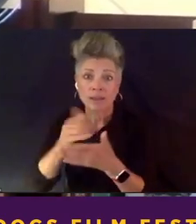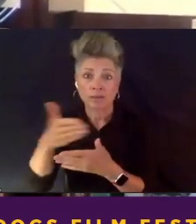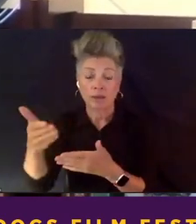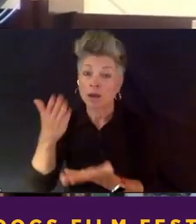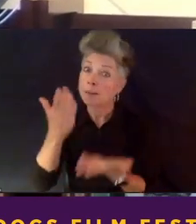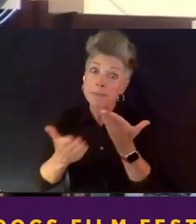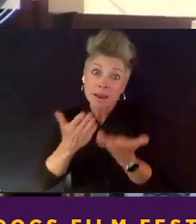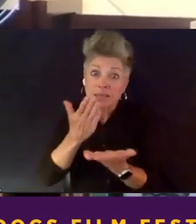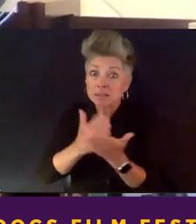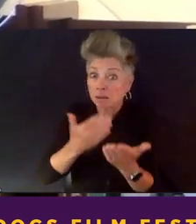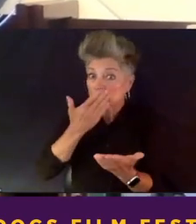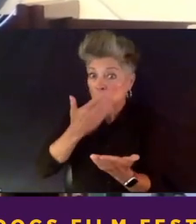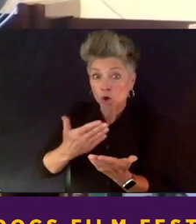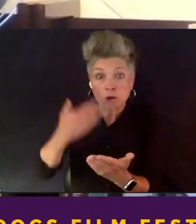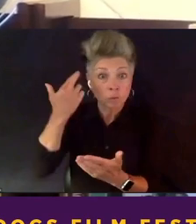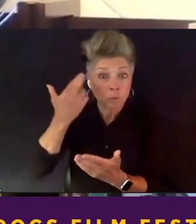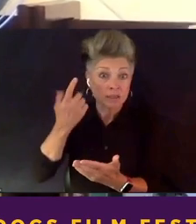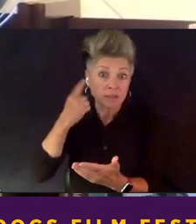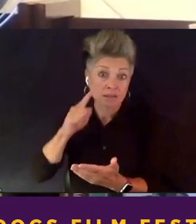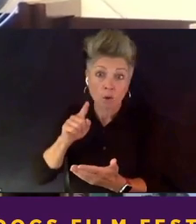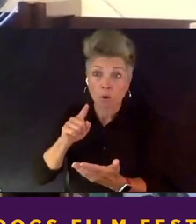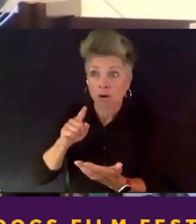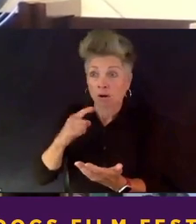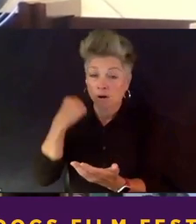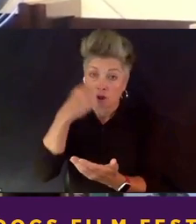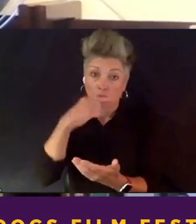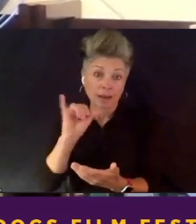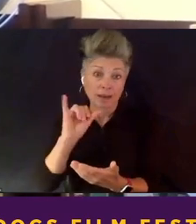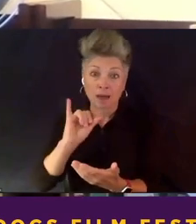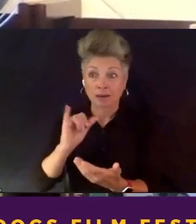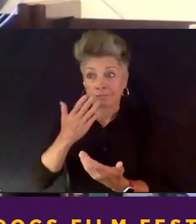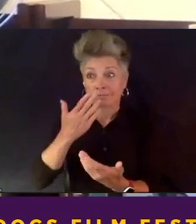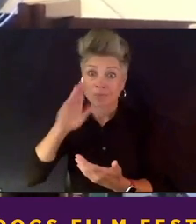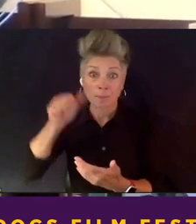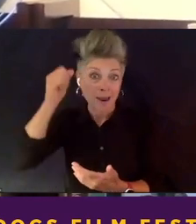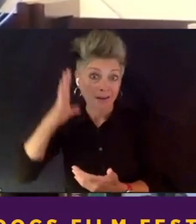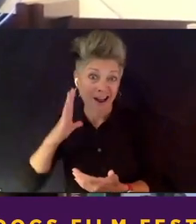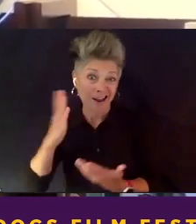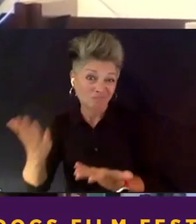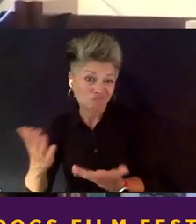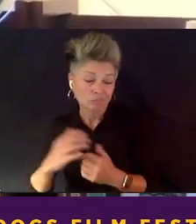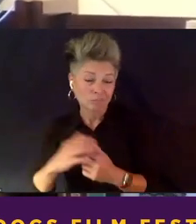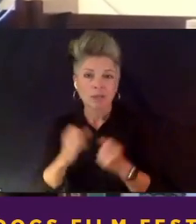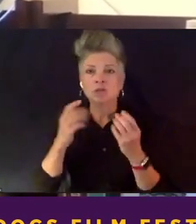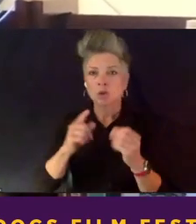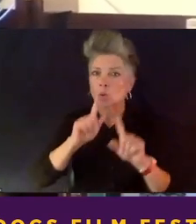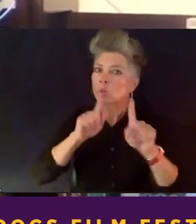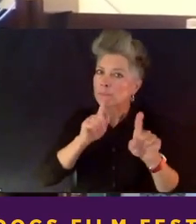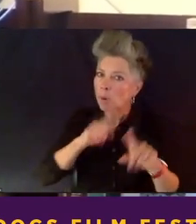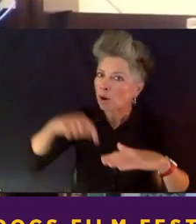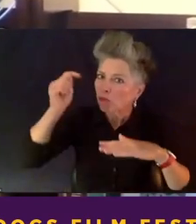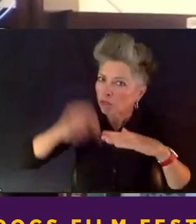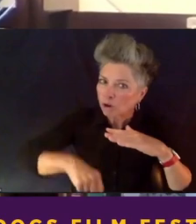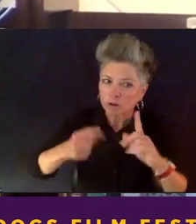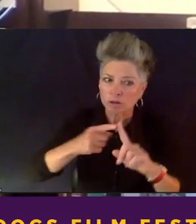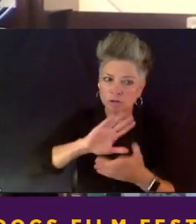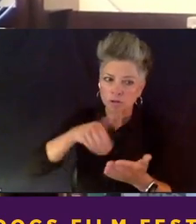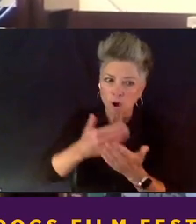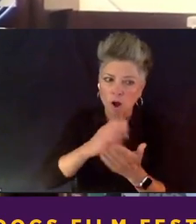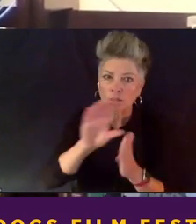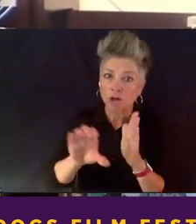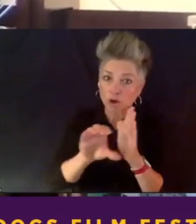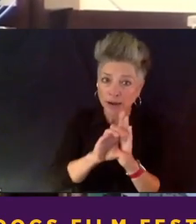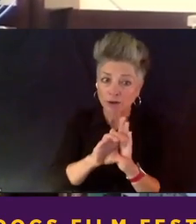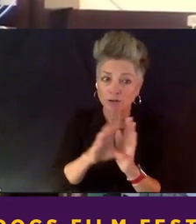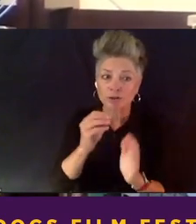motives for being, um, you know, being the, the purported villain. Um, so report thoroughly, um, into all of your characters and your story and,